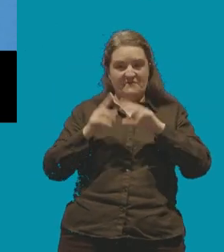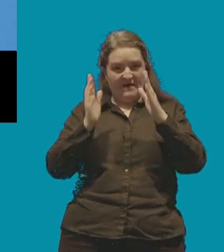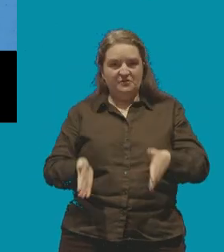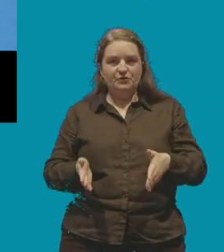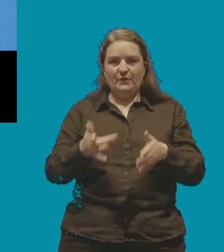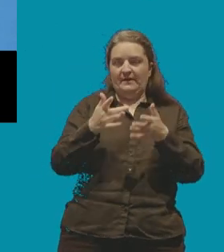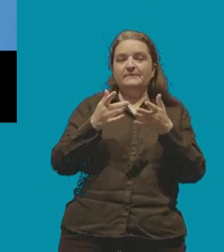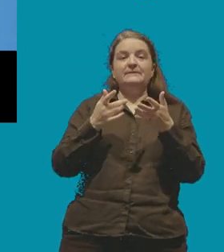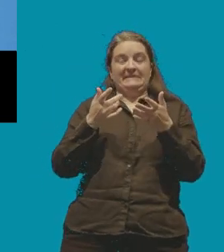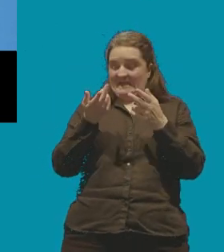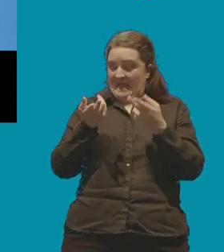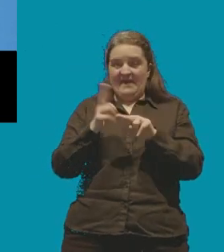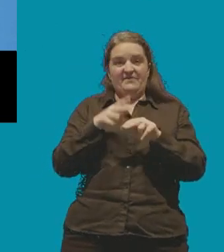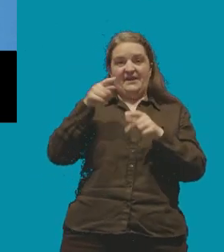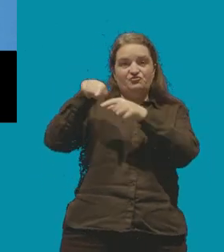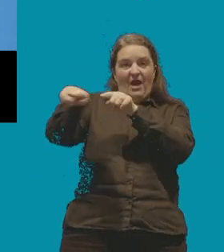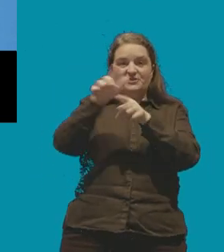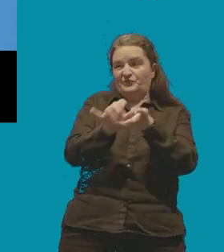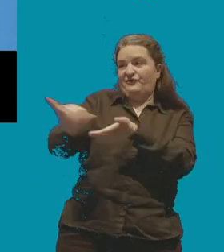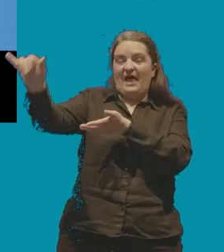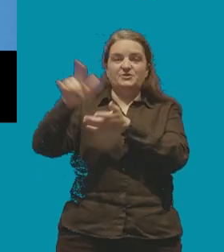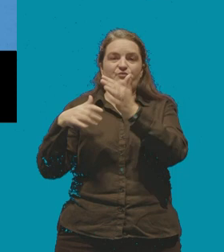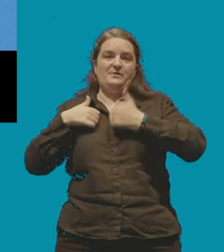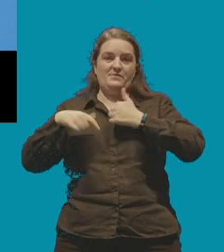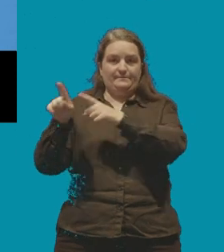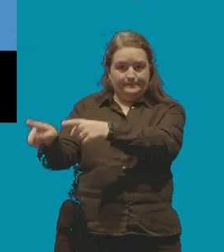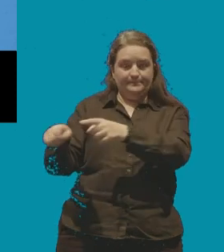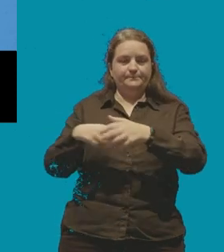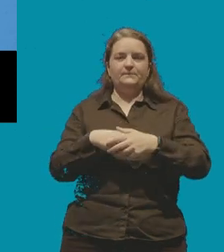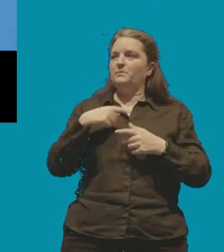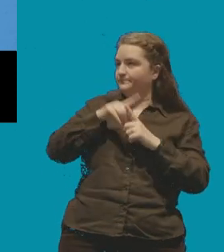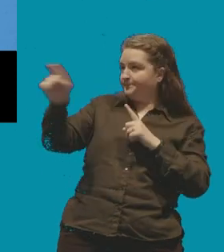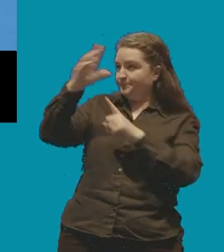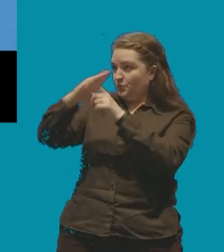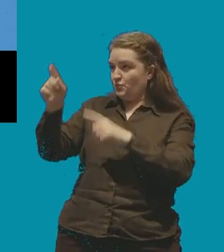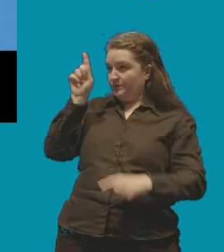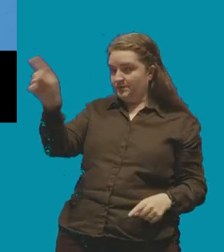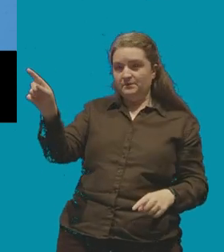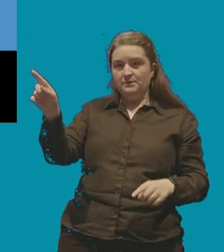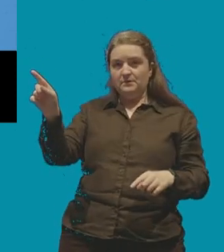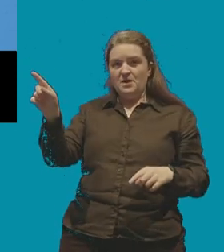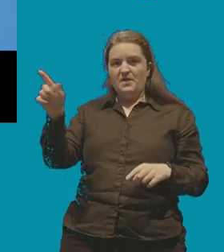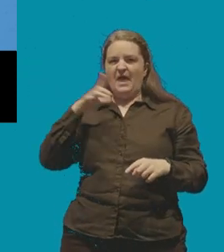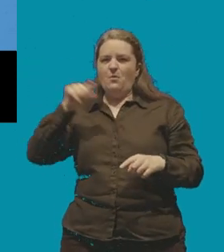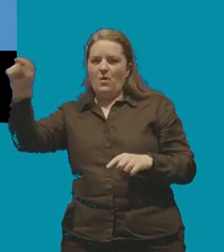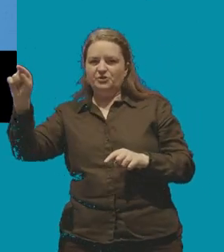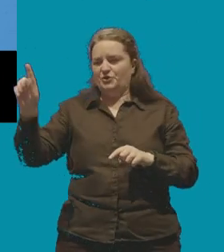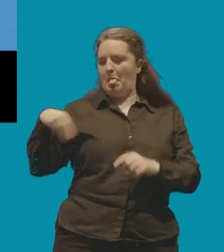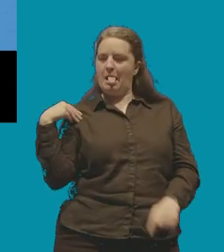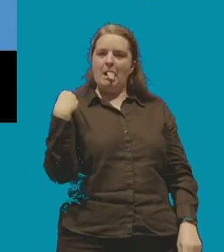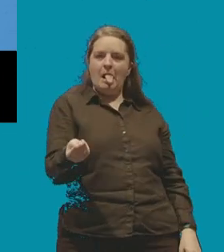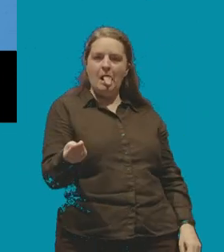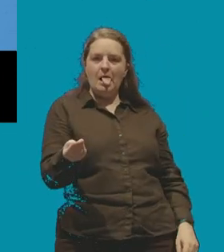such a flight off the ground our efforts today have frustrated the tories in their attempts to play one electoral card